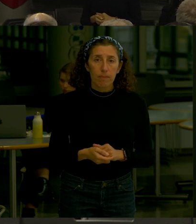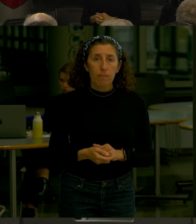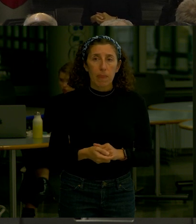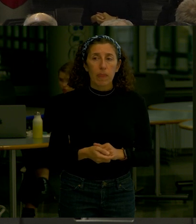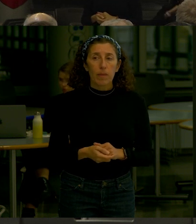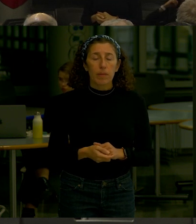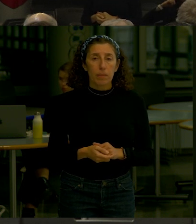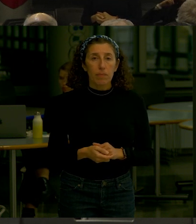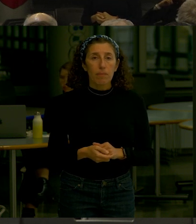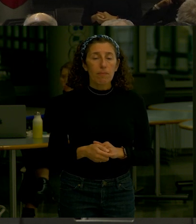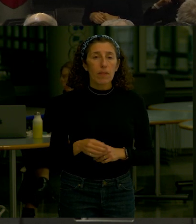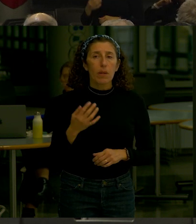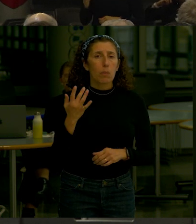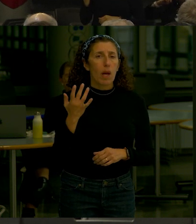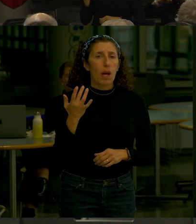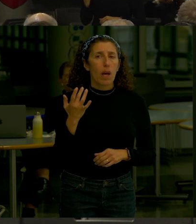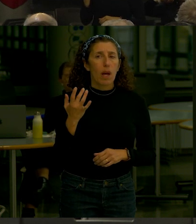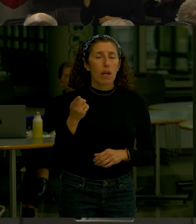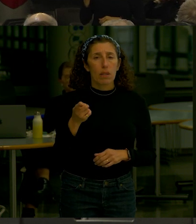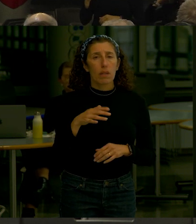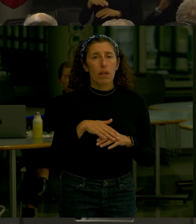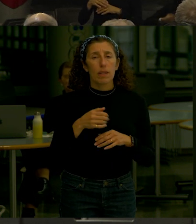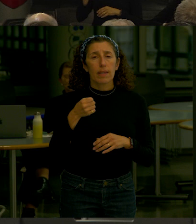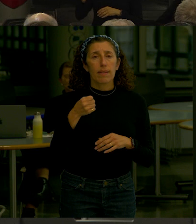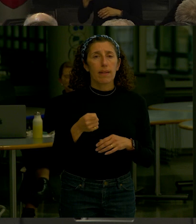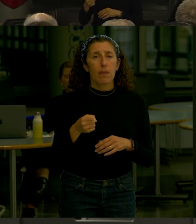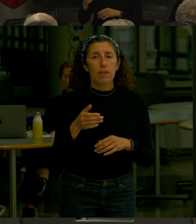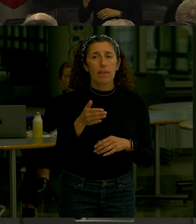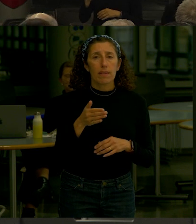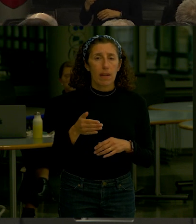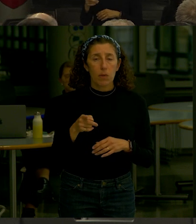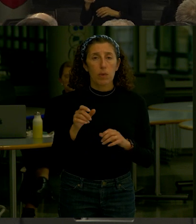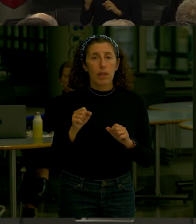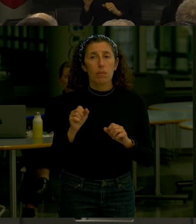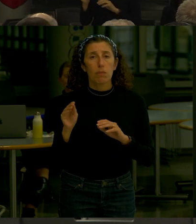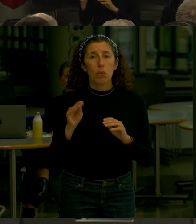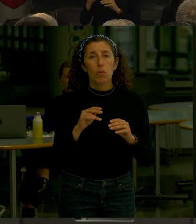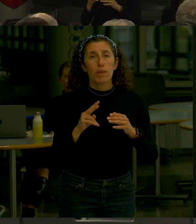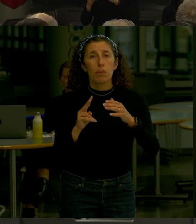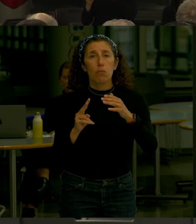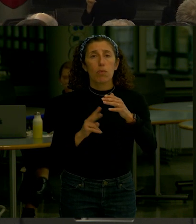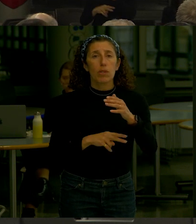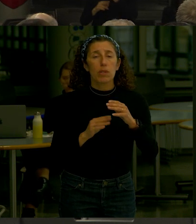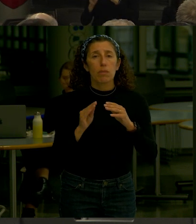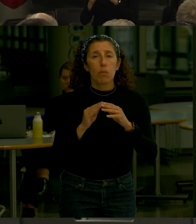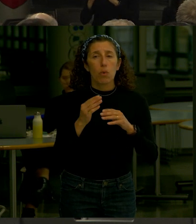at something like that On the south side To be able to move the bridging as you call it Further west